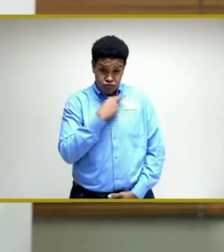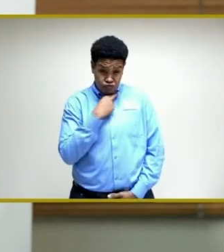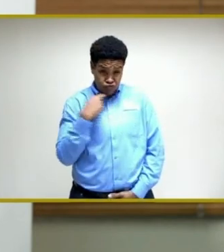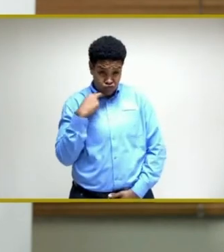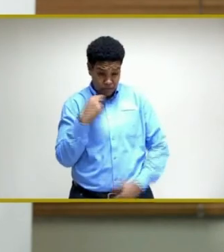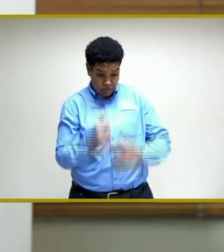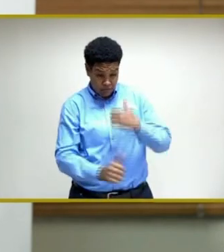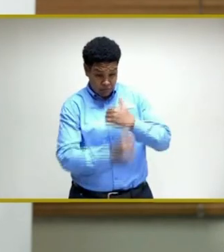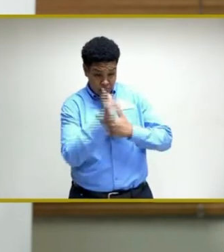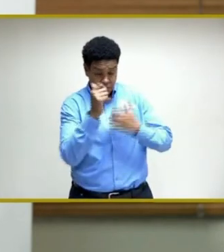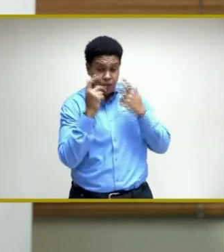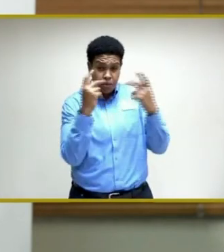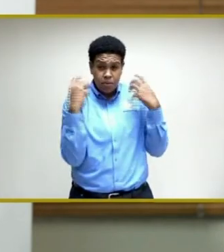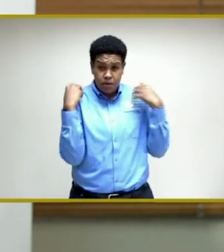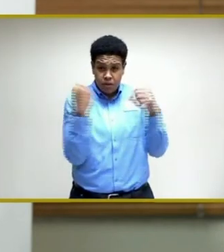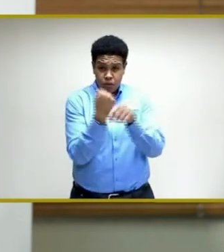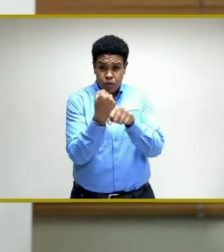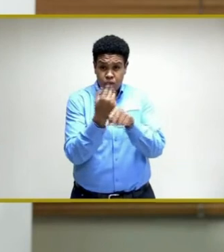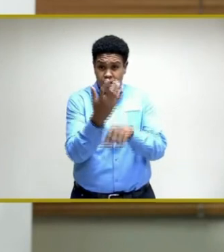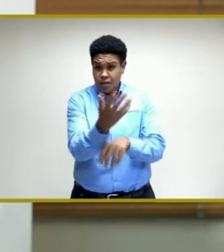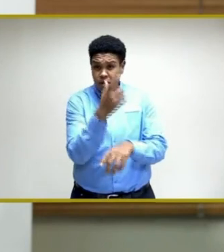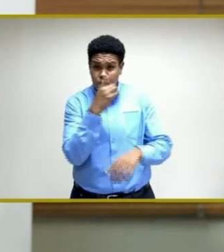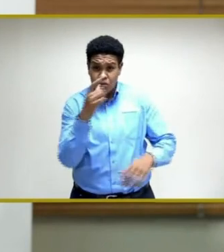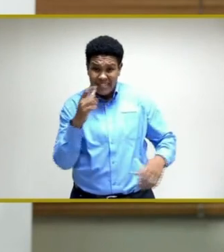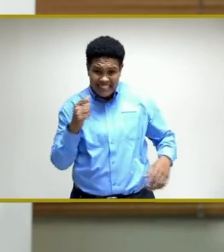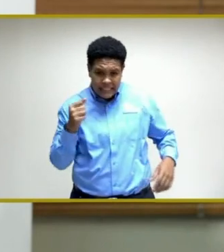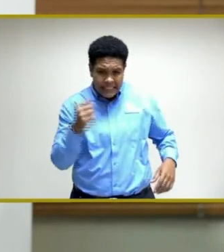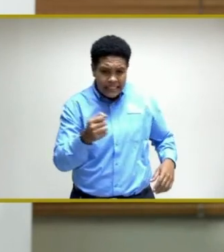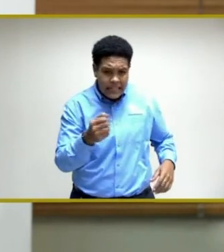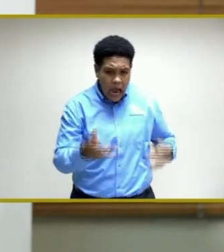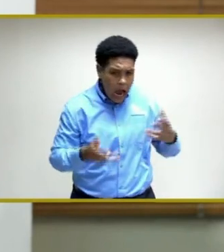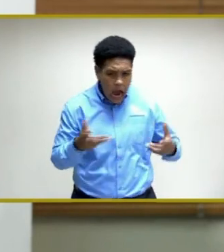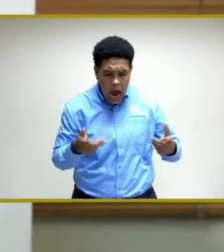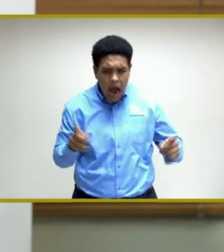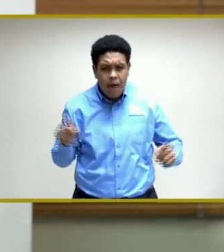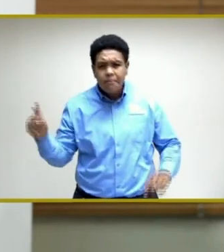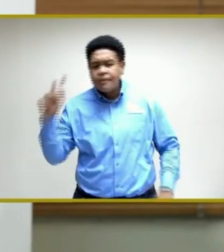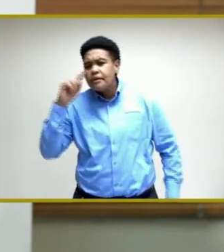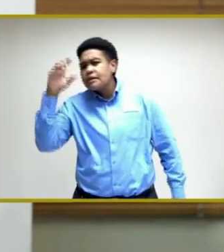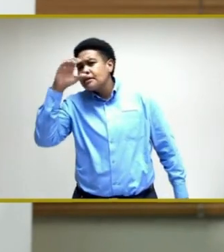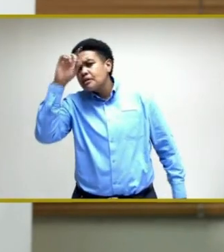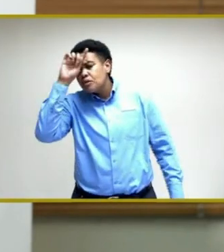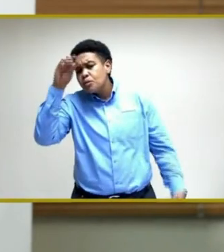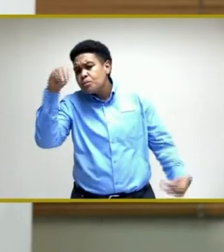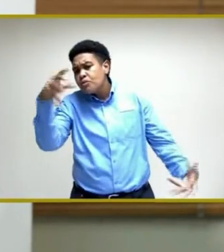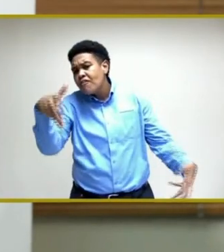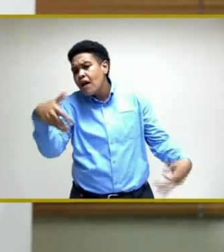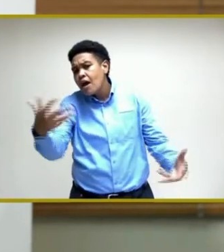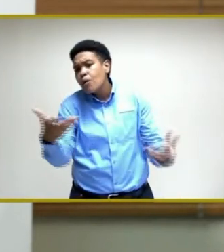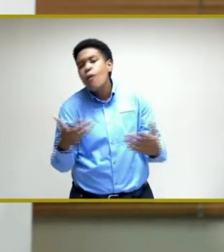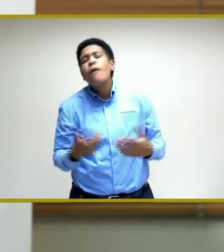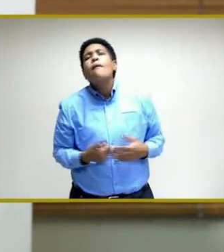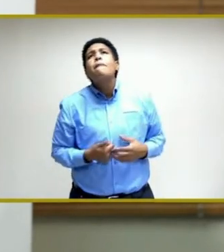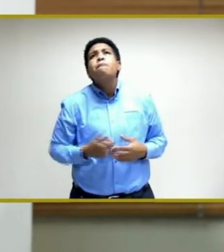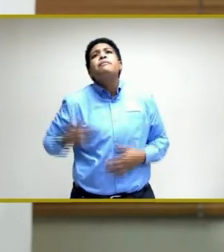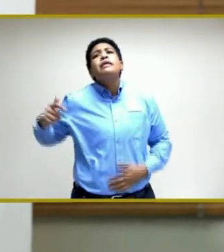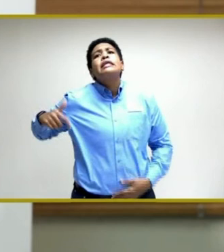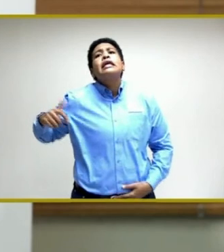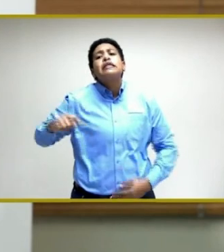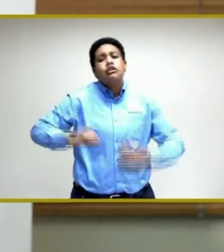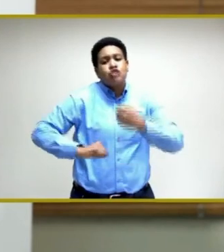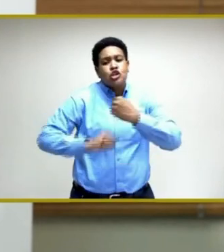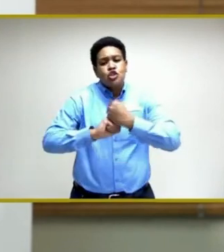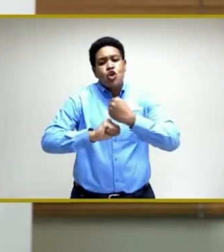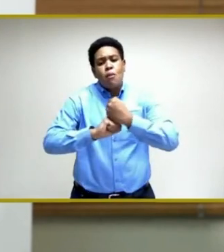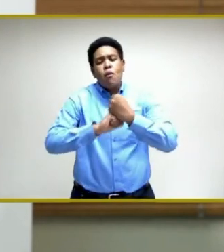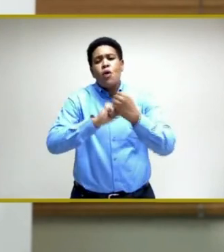on the front line place themselves in, as they seek to provide the necessary support,